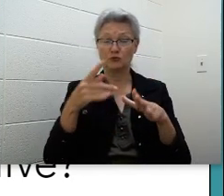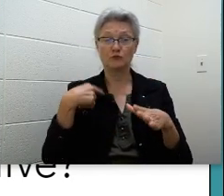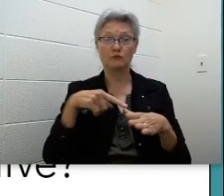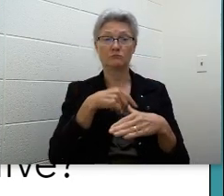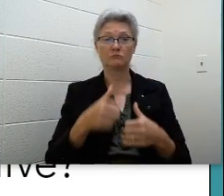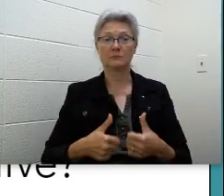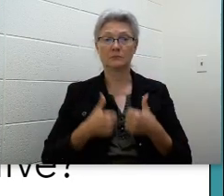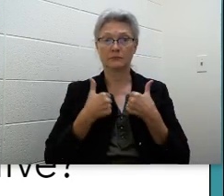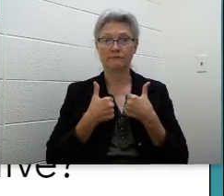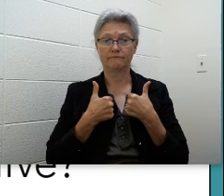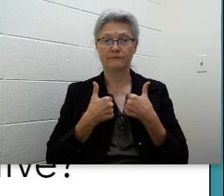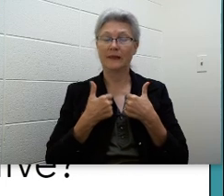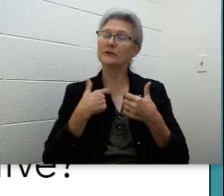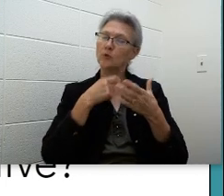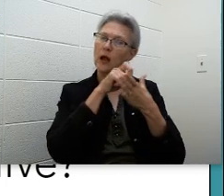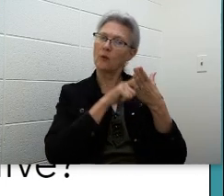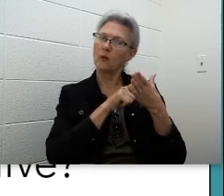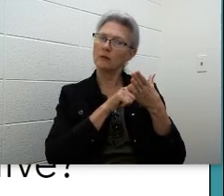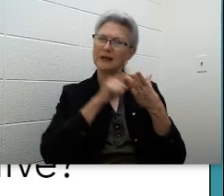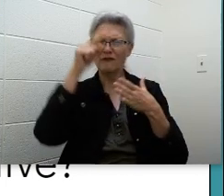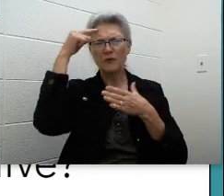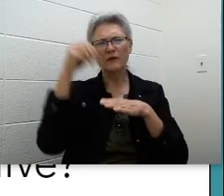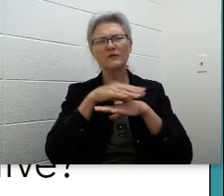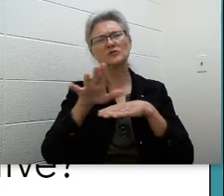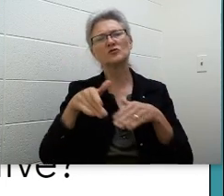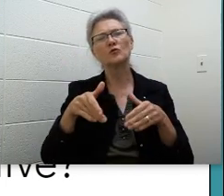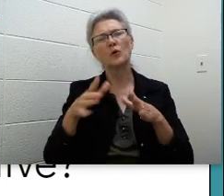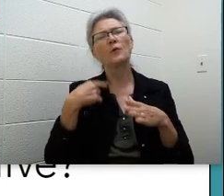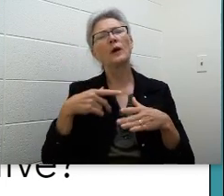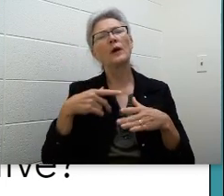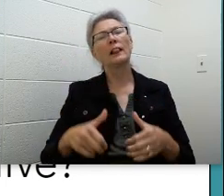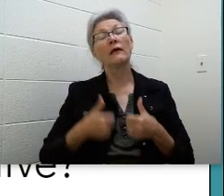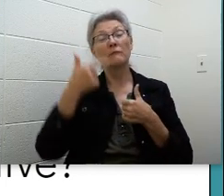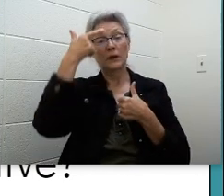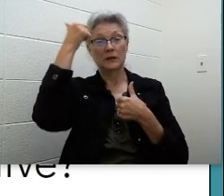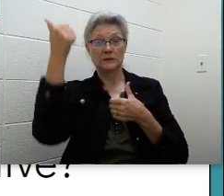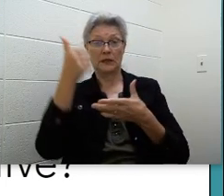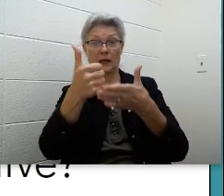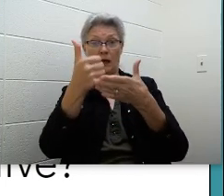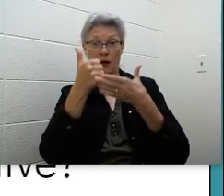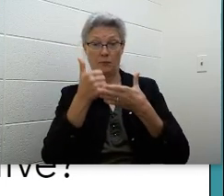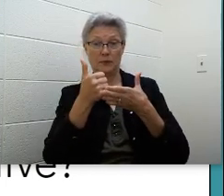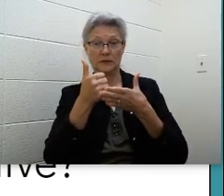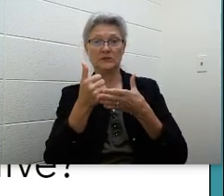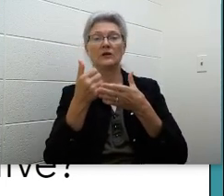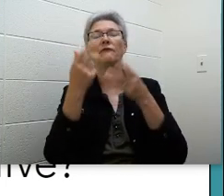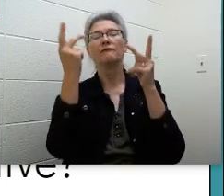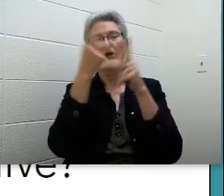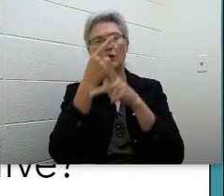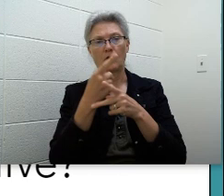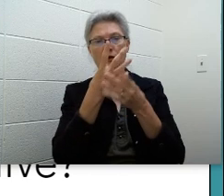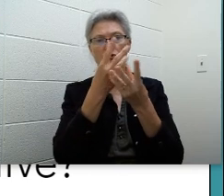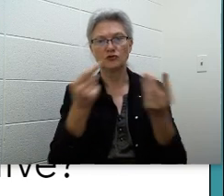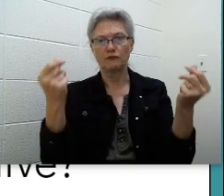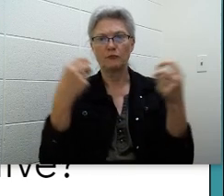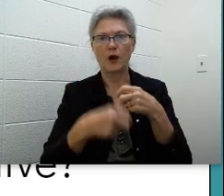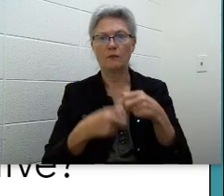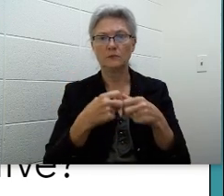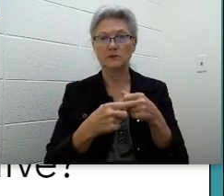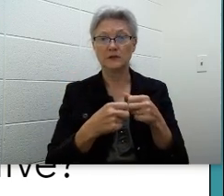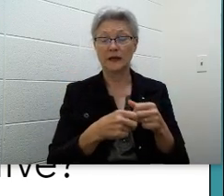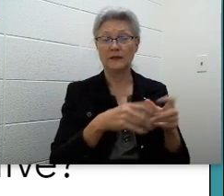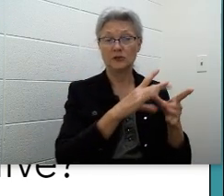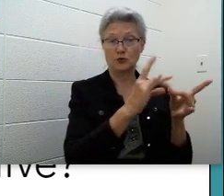Well, I wrote, government influences the way we live because they help us solve problems. In the text, Solving